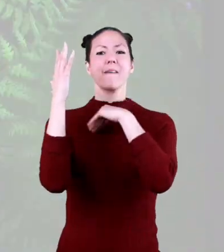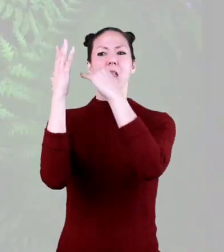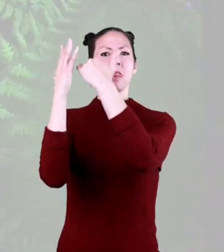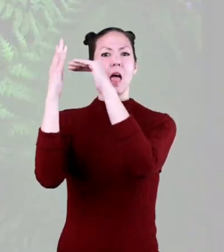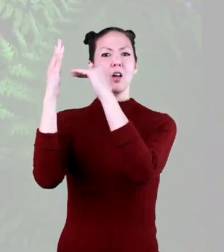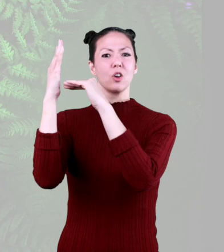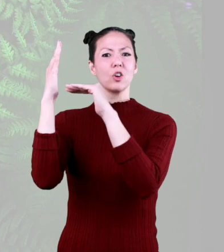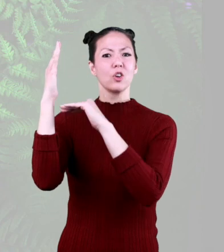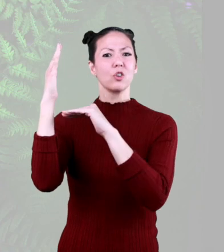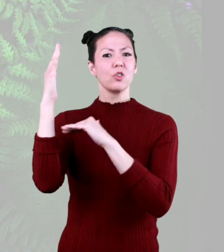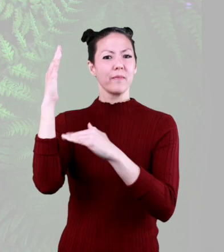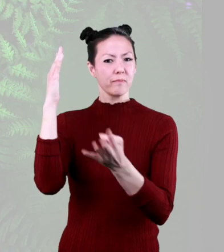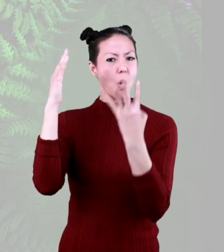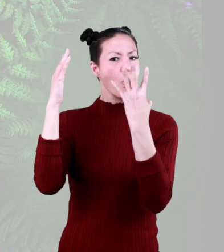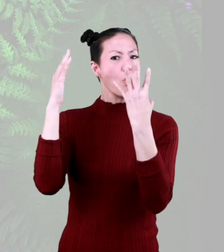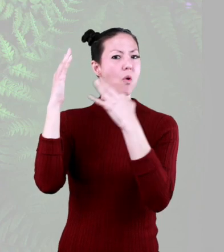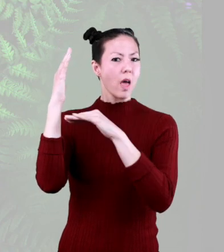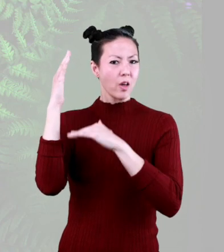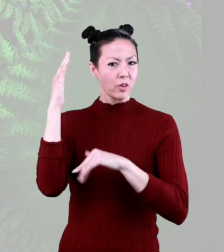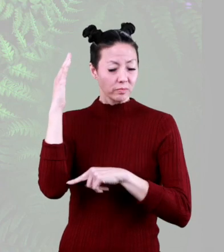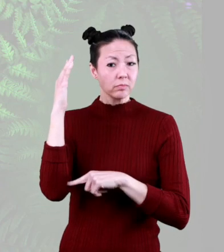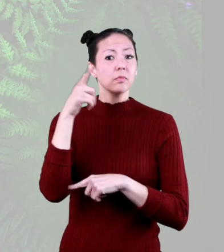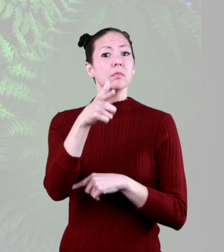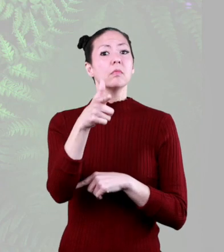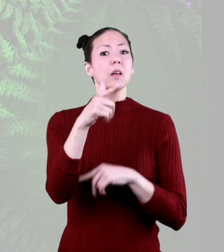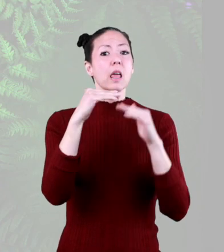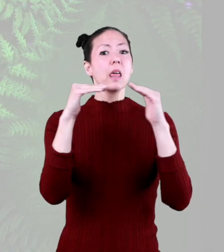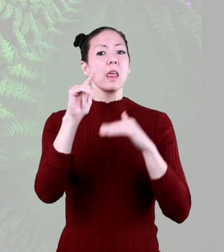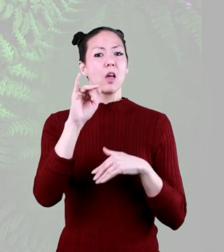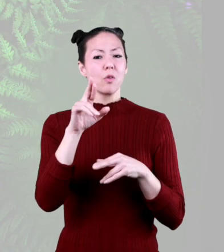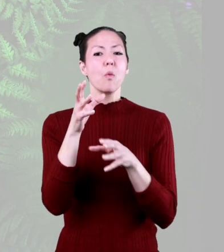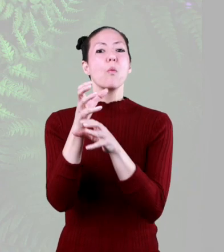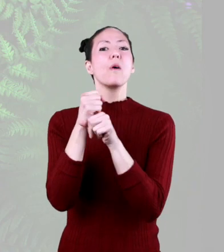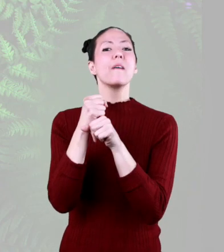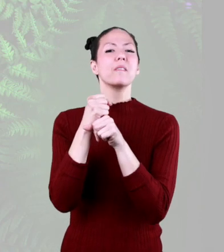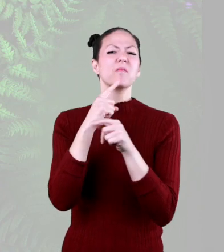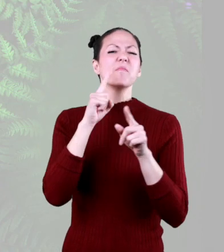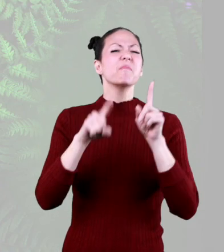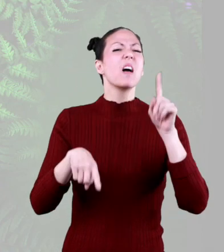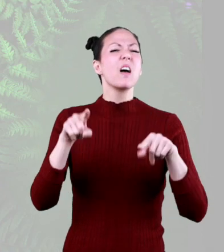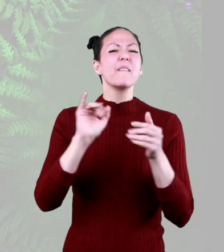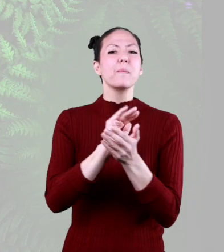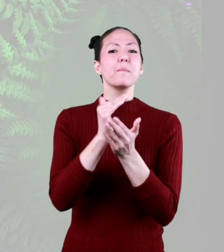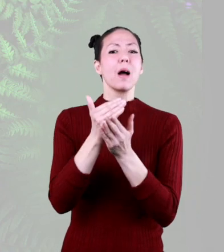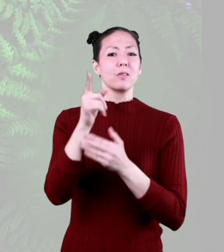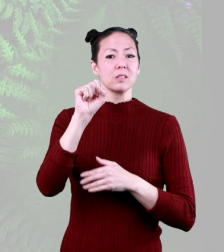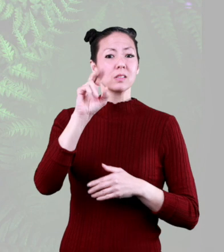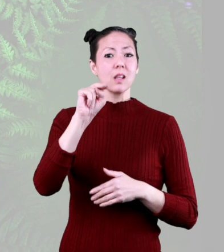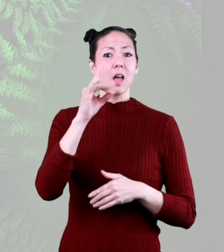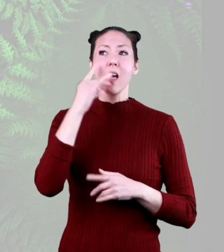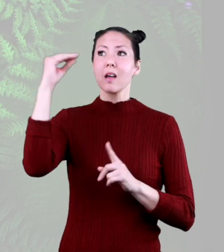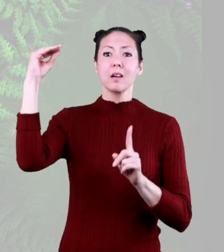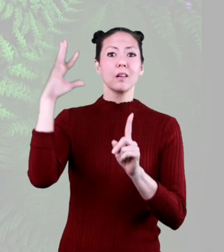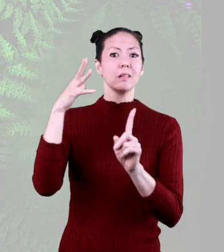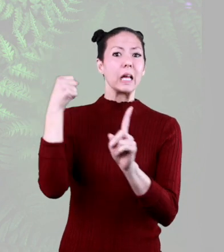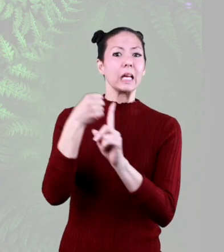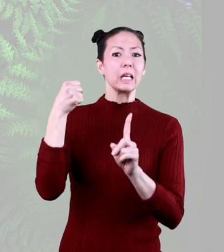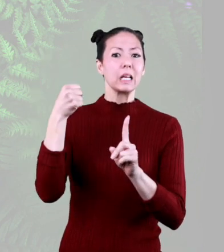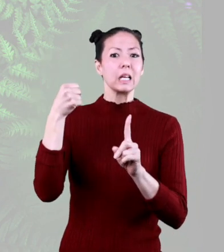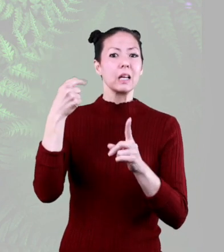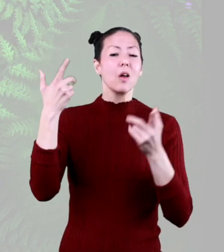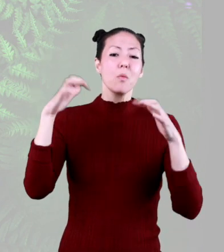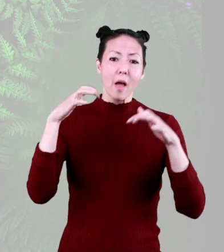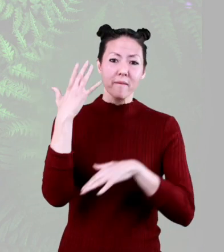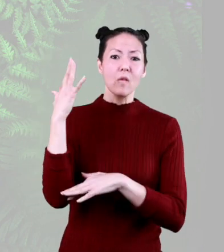they are divided into four layers. Each layer receives a varying amount of sunlight and